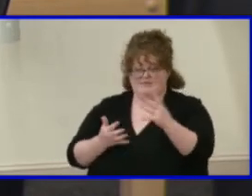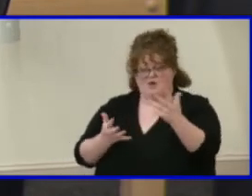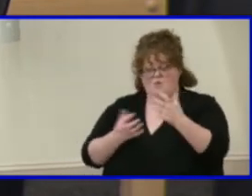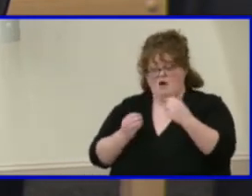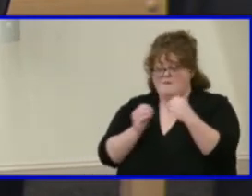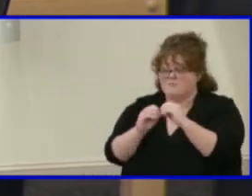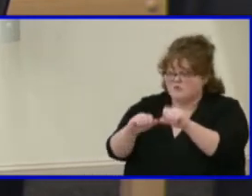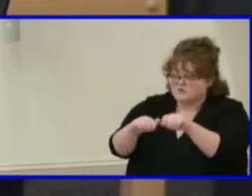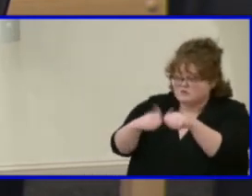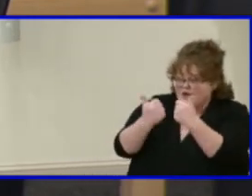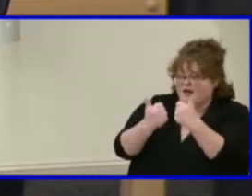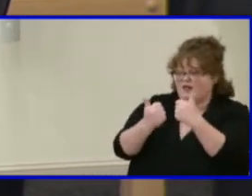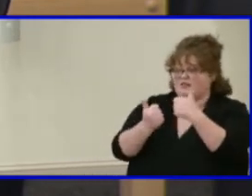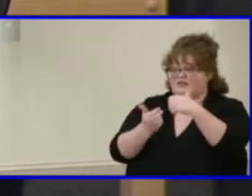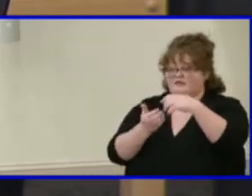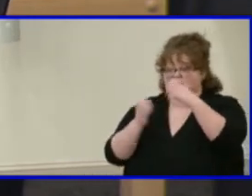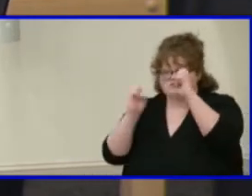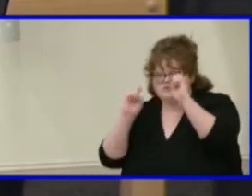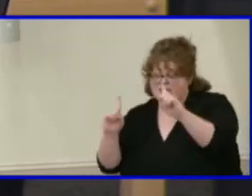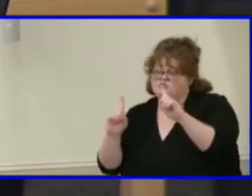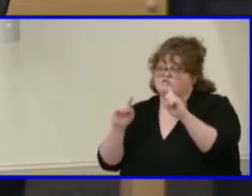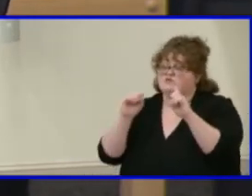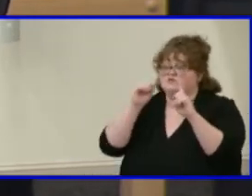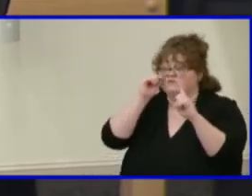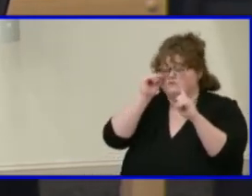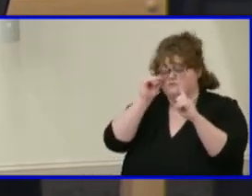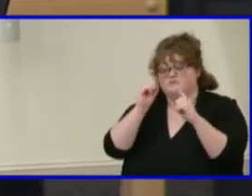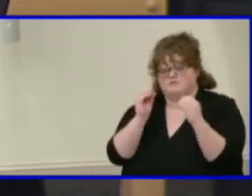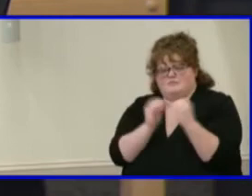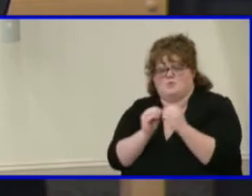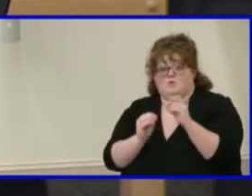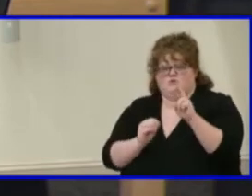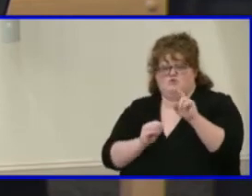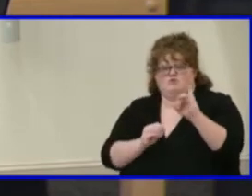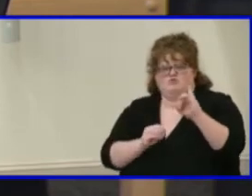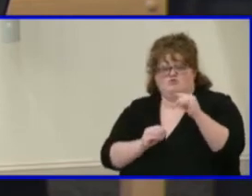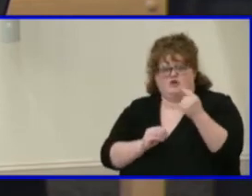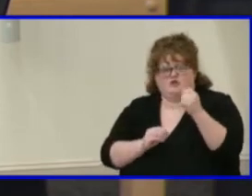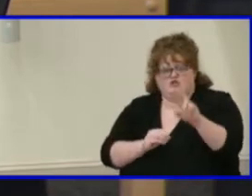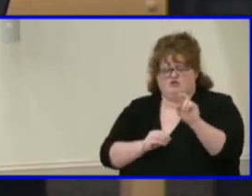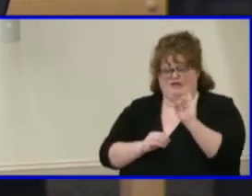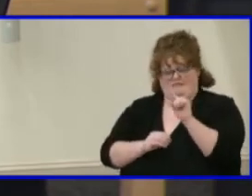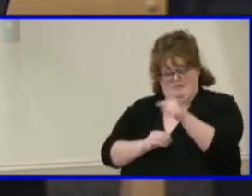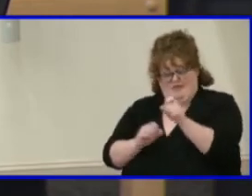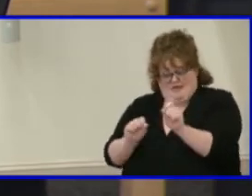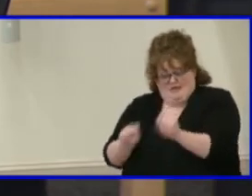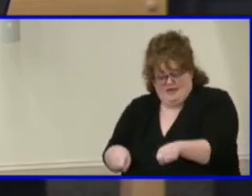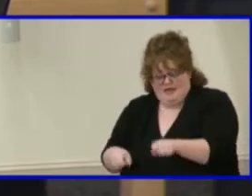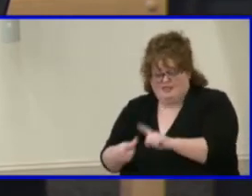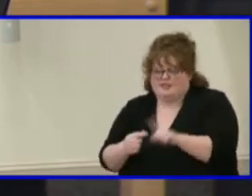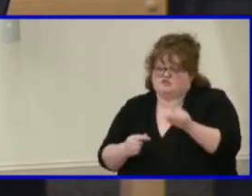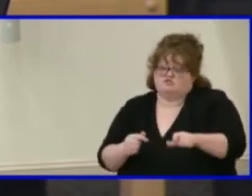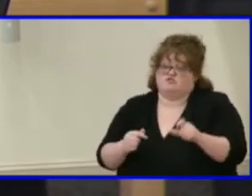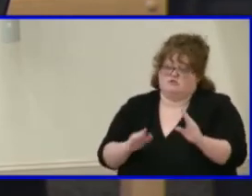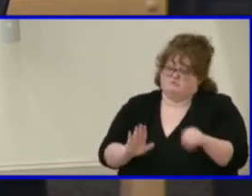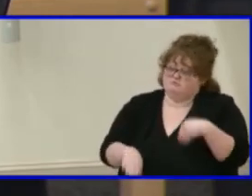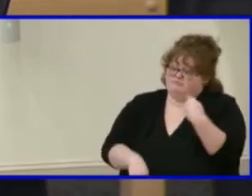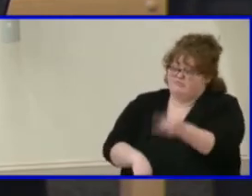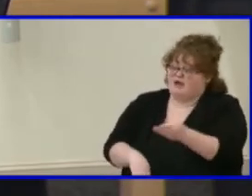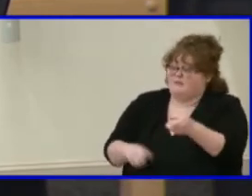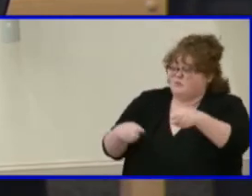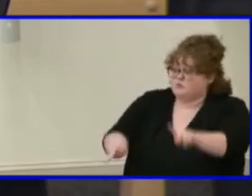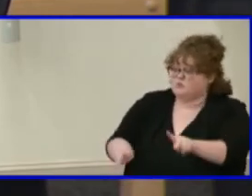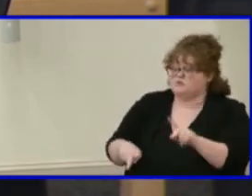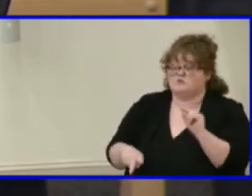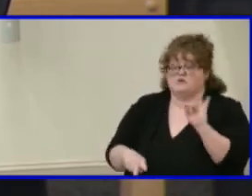challenging education, and if they're able to do it, I think they should have the opportunity. And so if we're